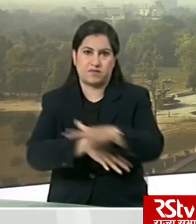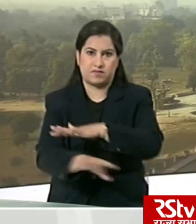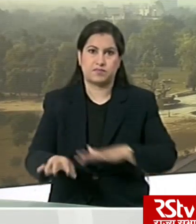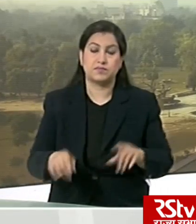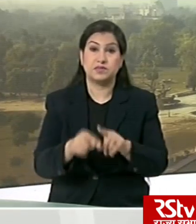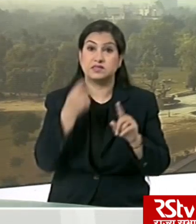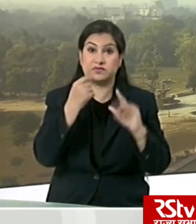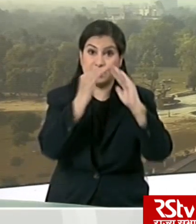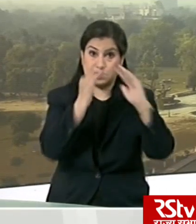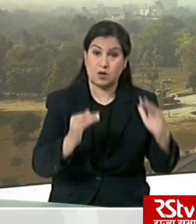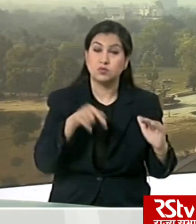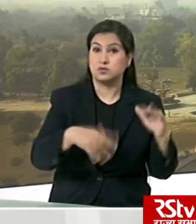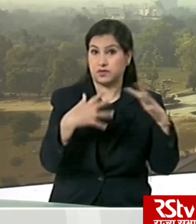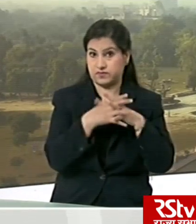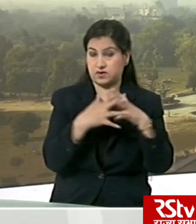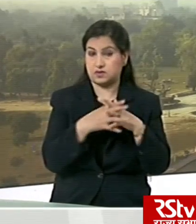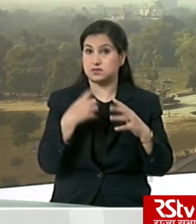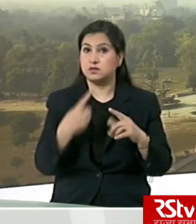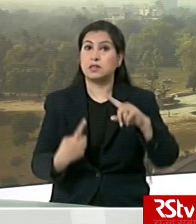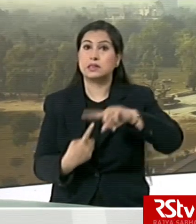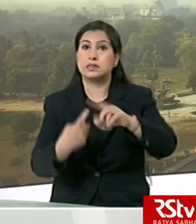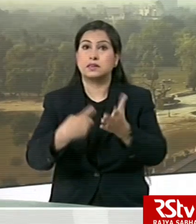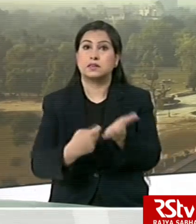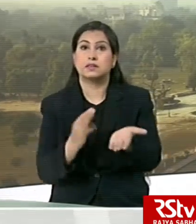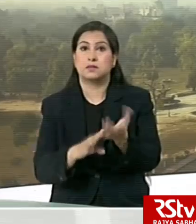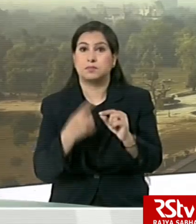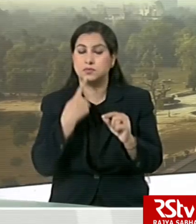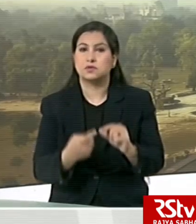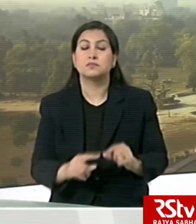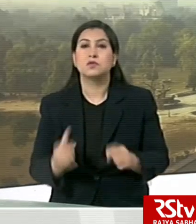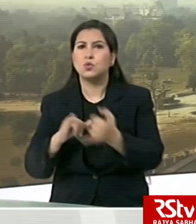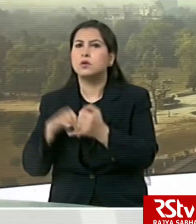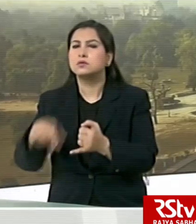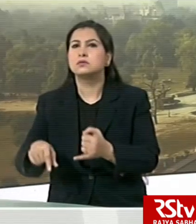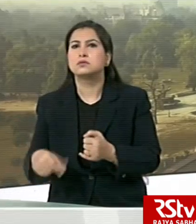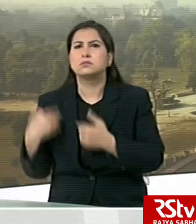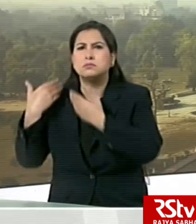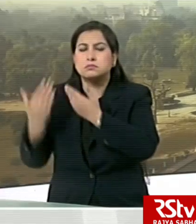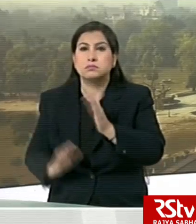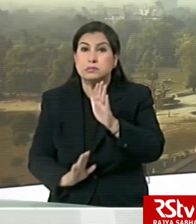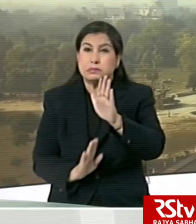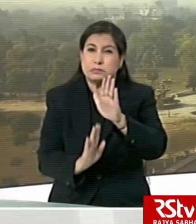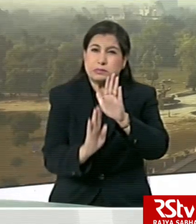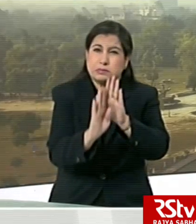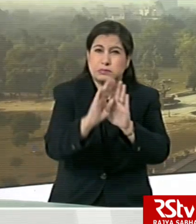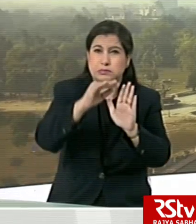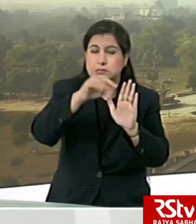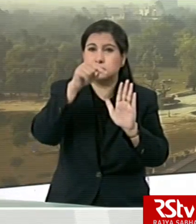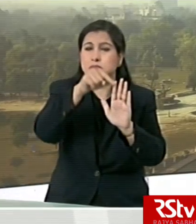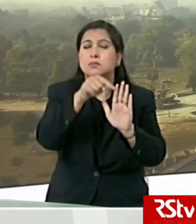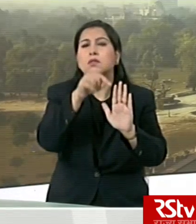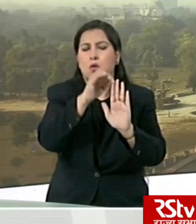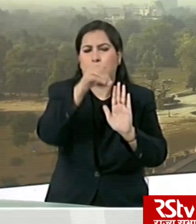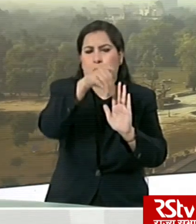In a White House briefing on Wednesday, Trump said that the data suggests the U.S. has passed its peak of new cases and such